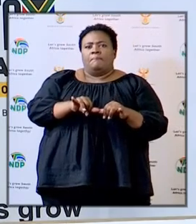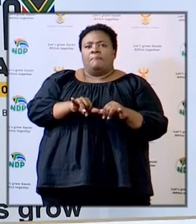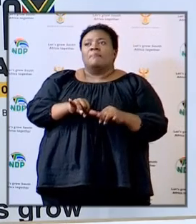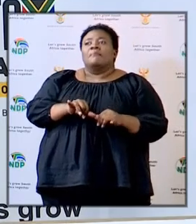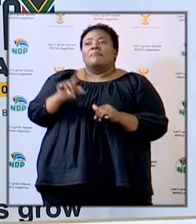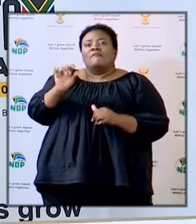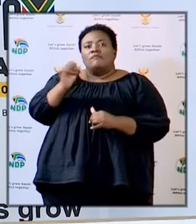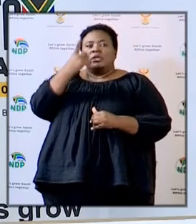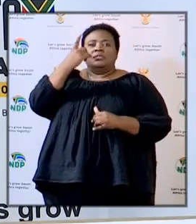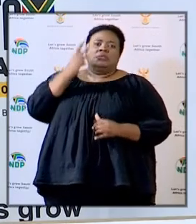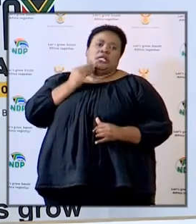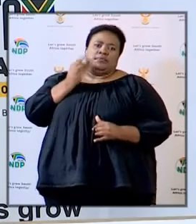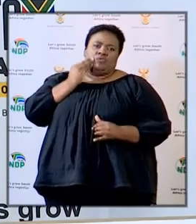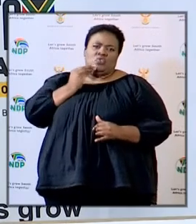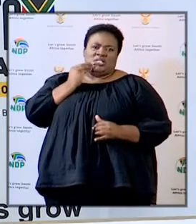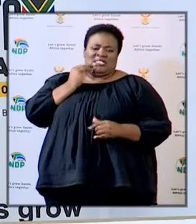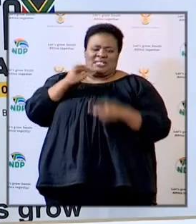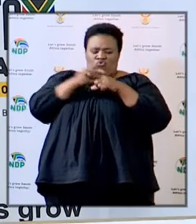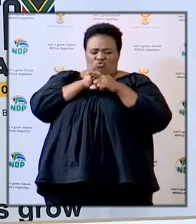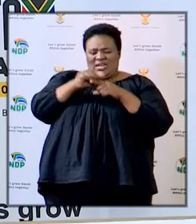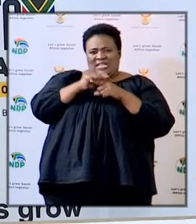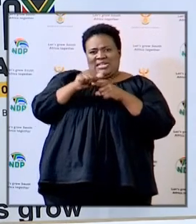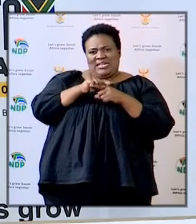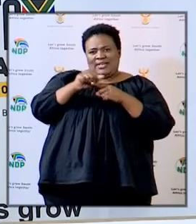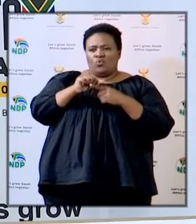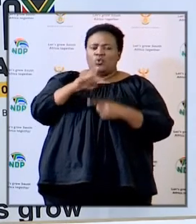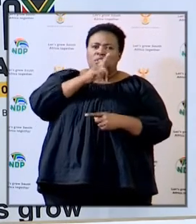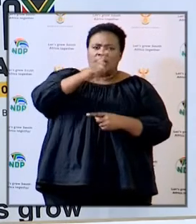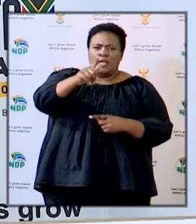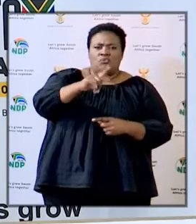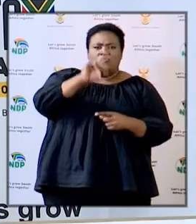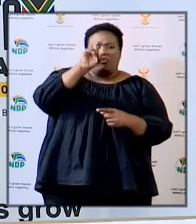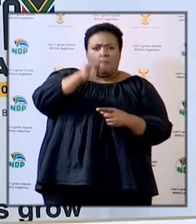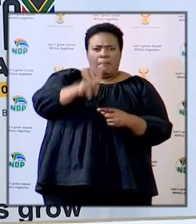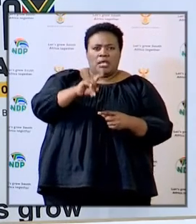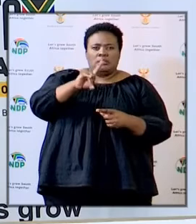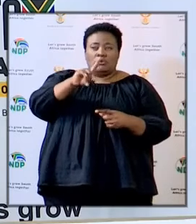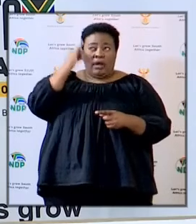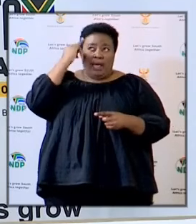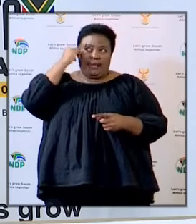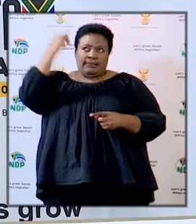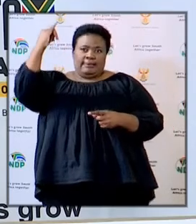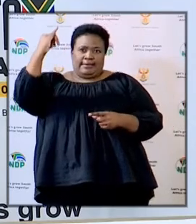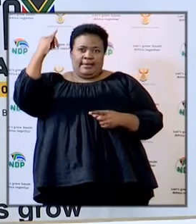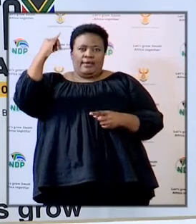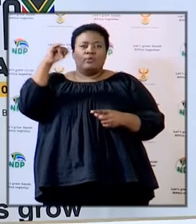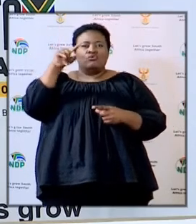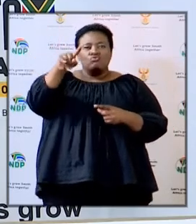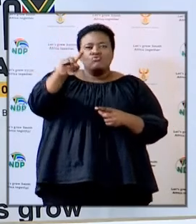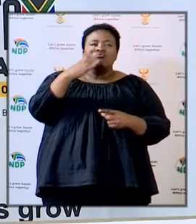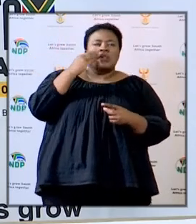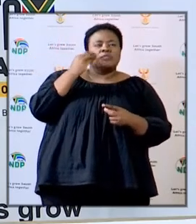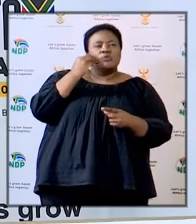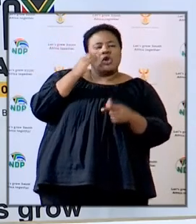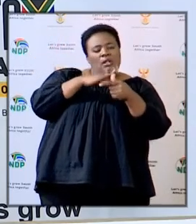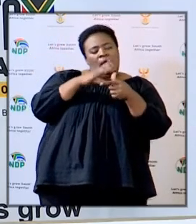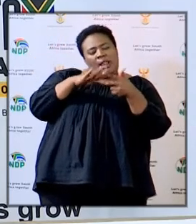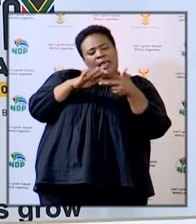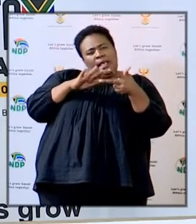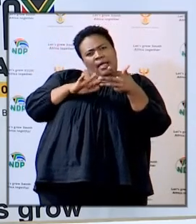a lived experience training will tell you conceptually what you're going to be facing